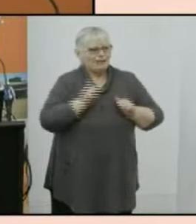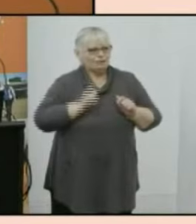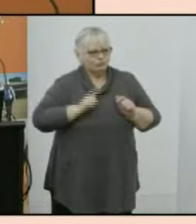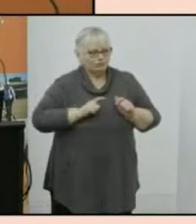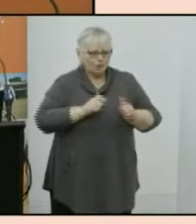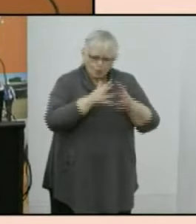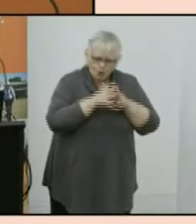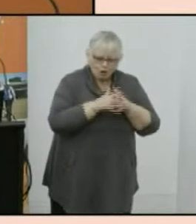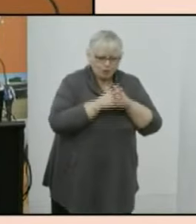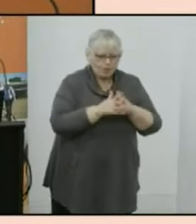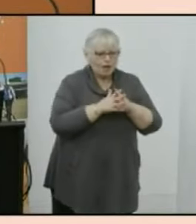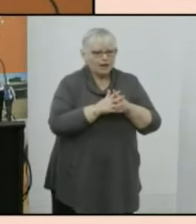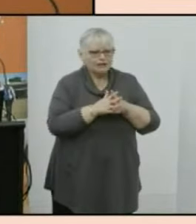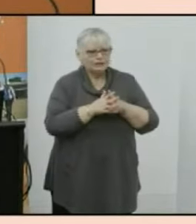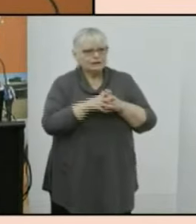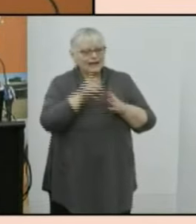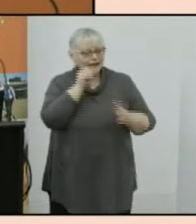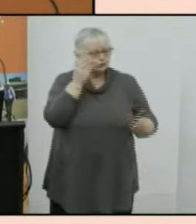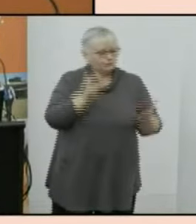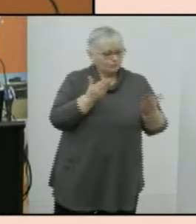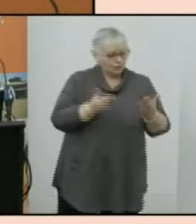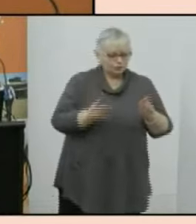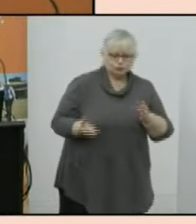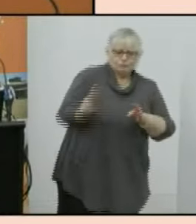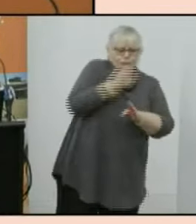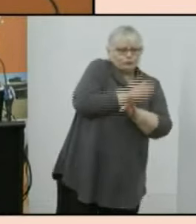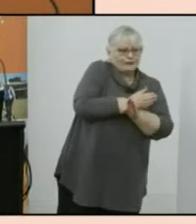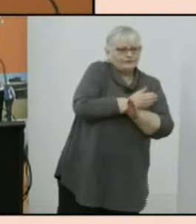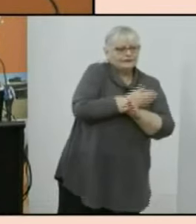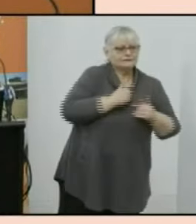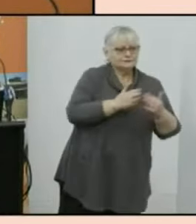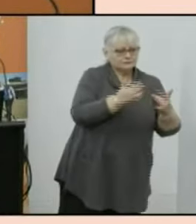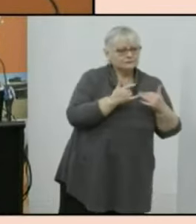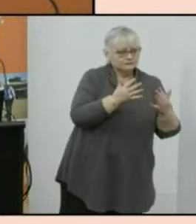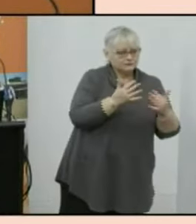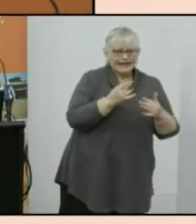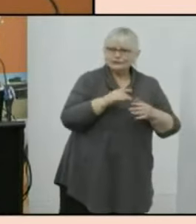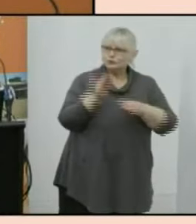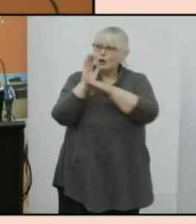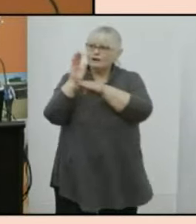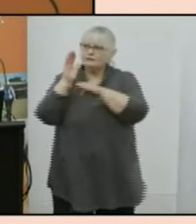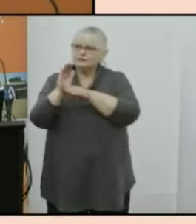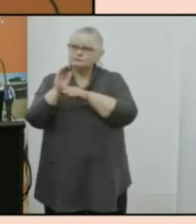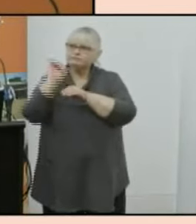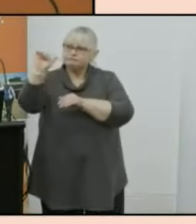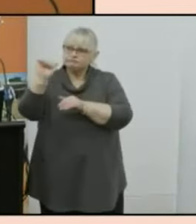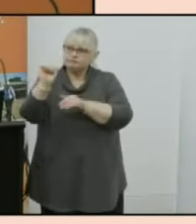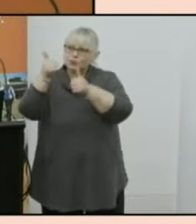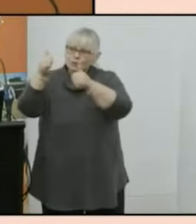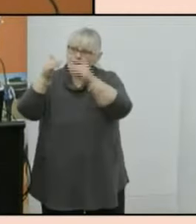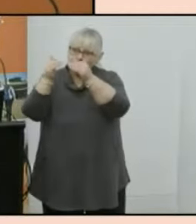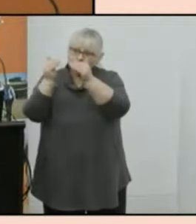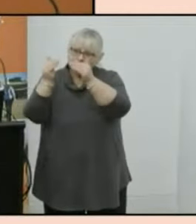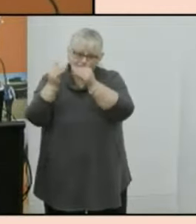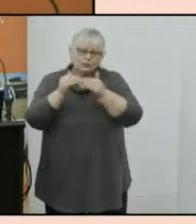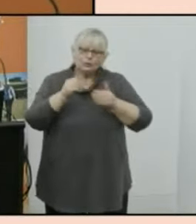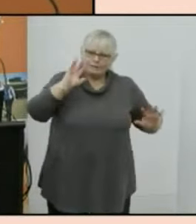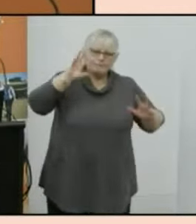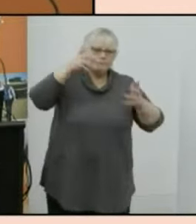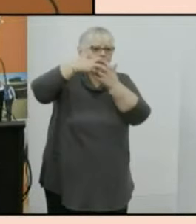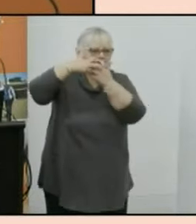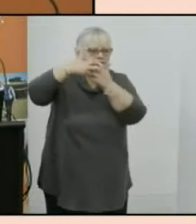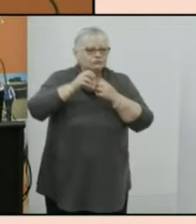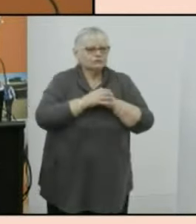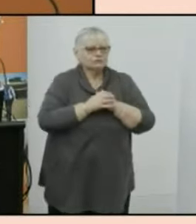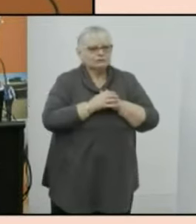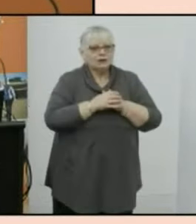usable and of comparable quality to previous censuses and to international benchmarks the 2021 census